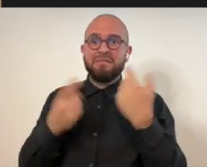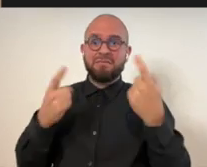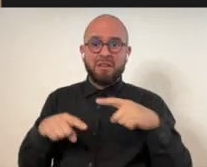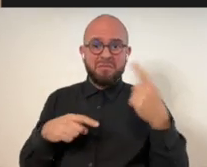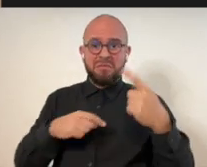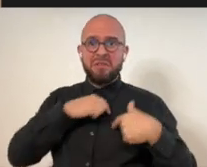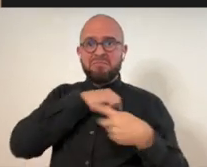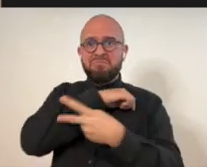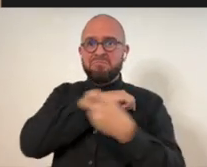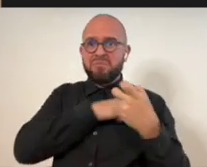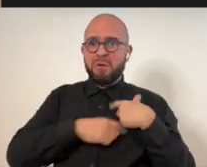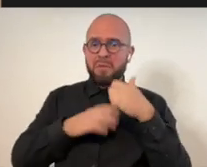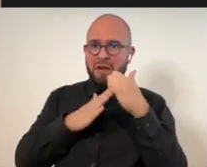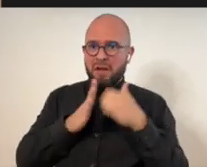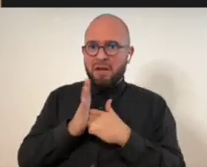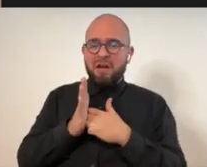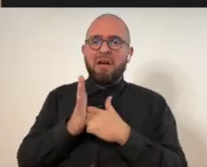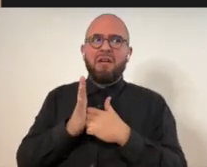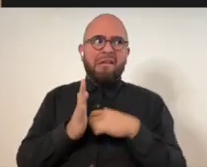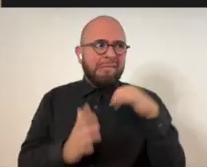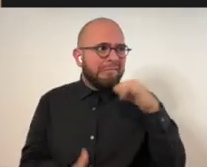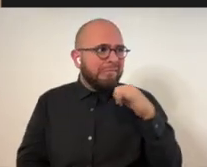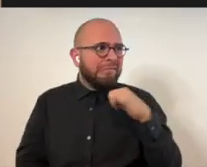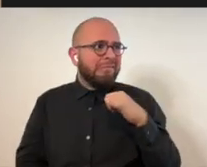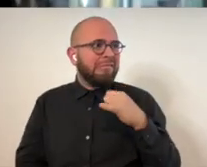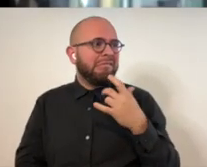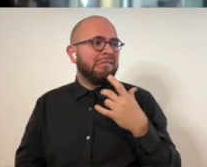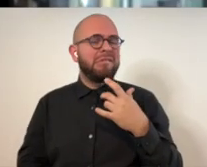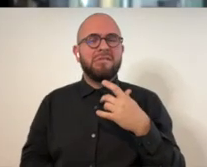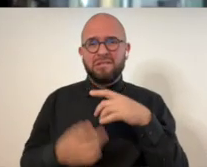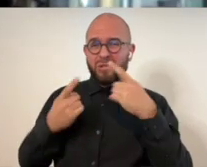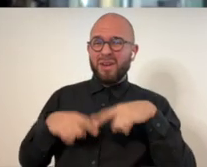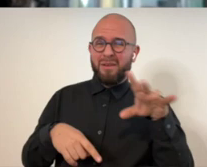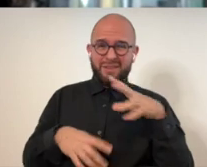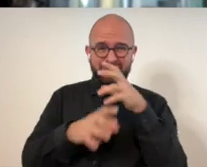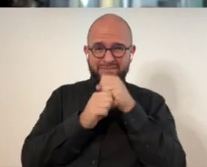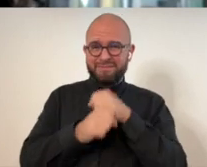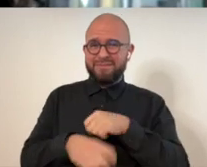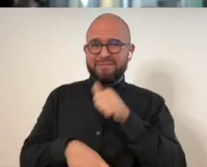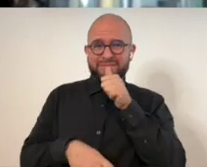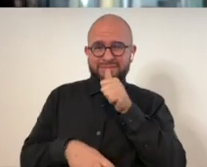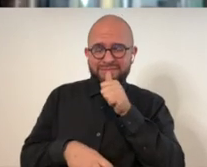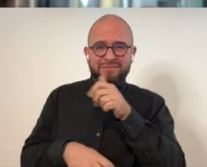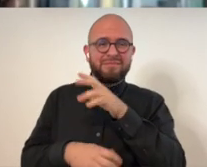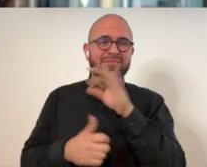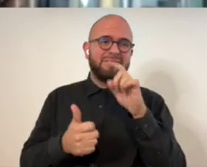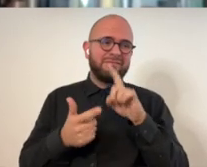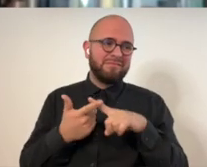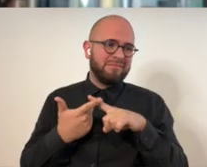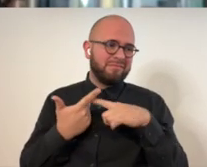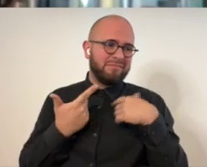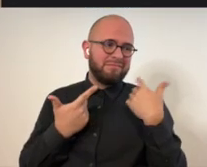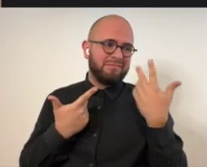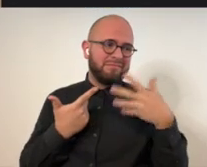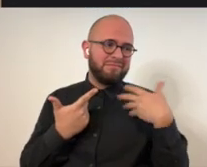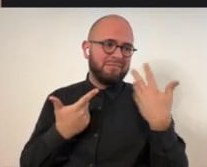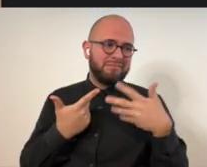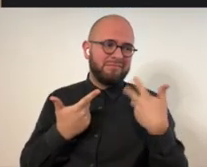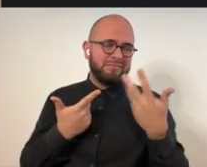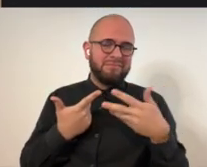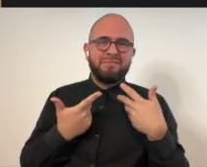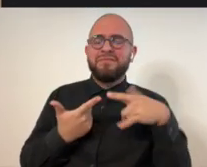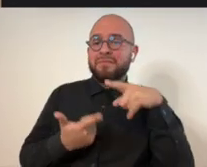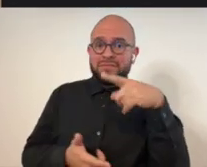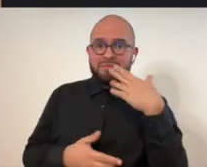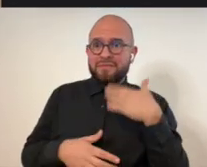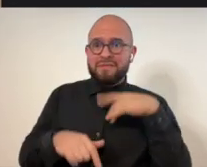I was on Facebook for like 14 years and stole my account. Oh, no. And I mean, they